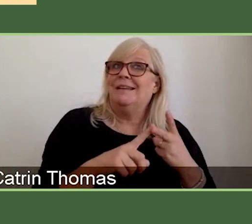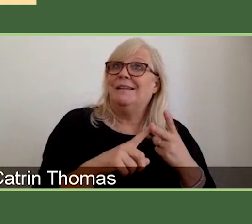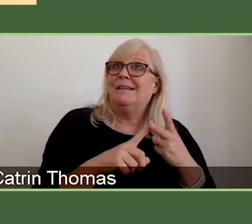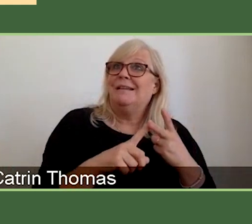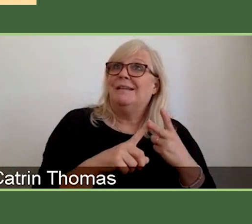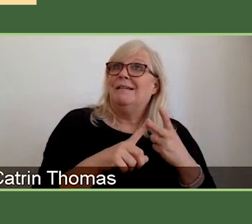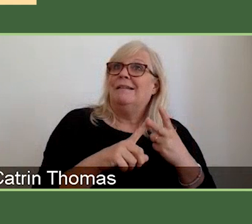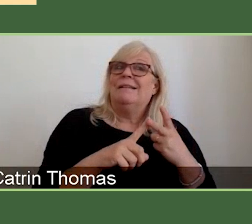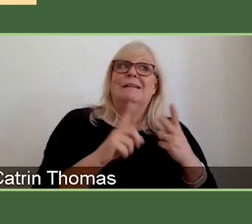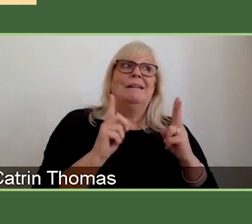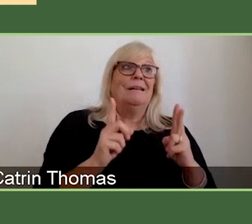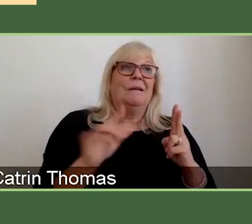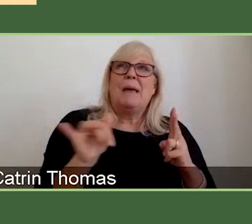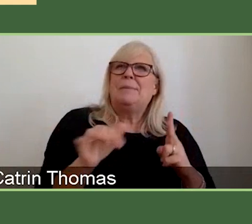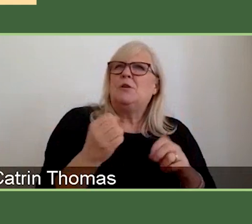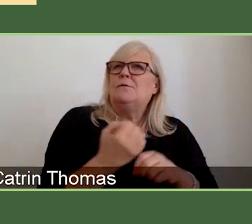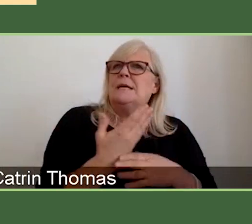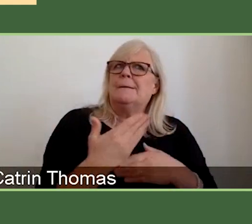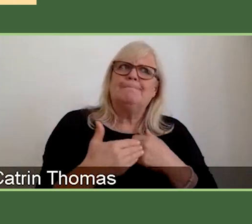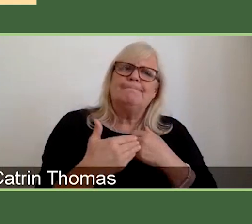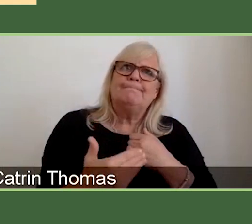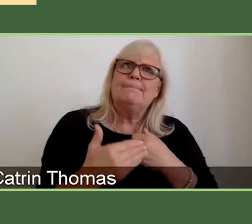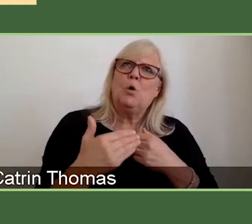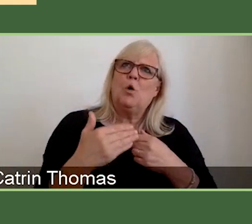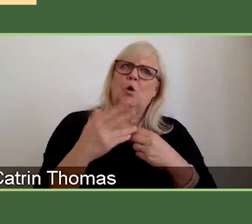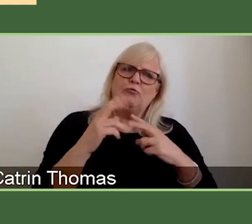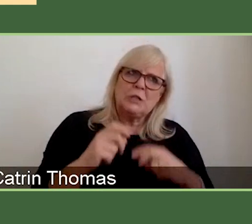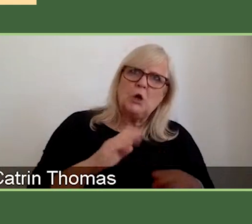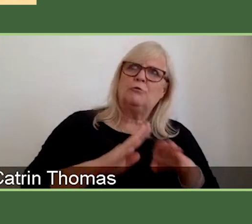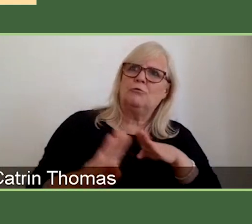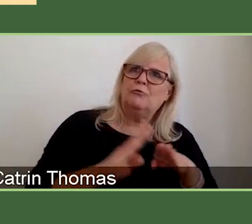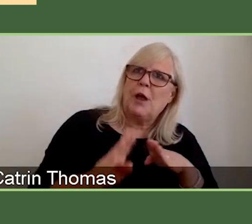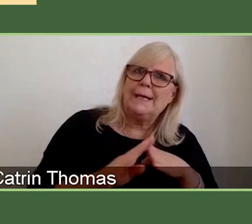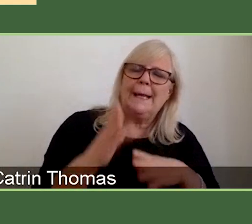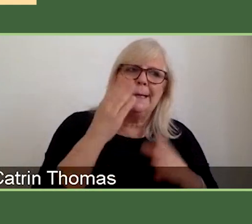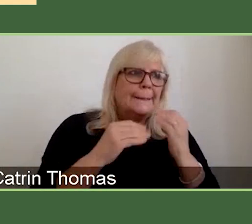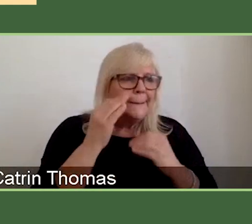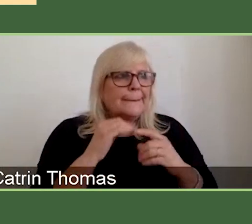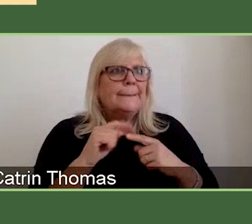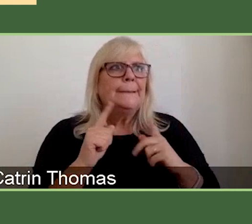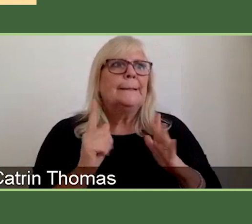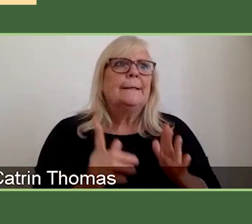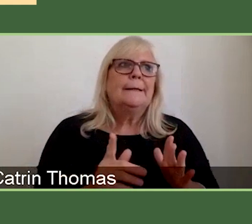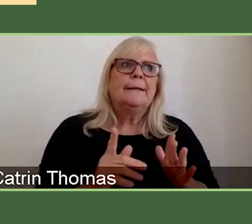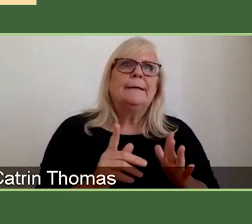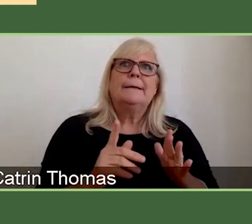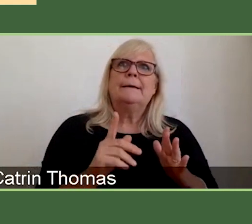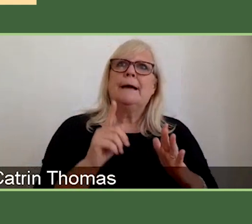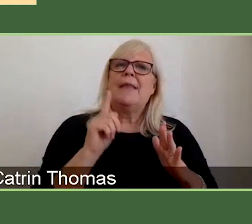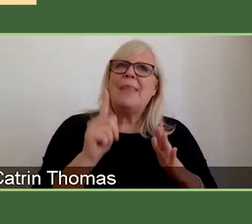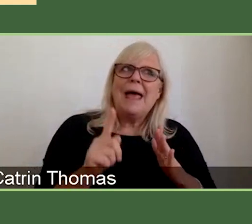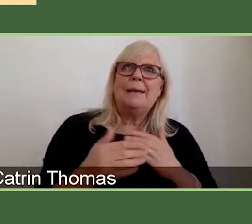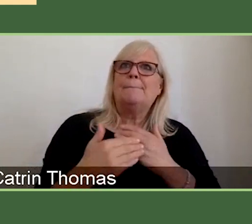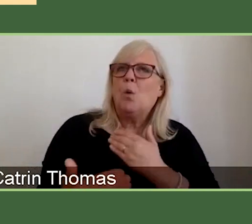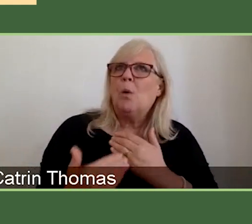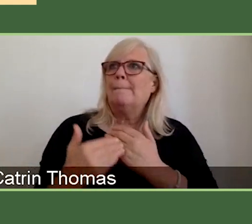and you've done another formal period of research and then another, it's quite likely that this isn't the suitable scheme for